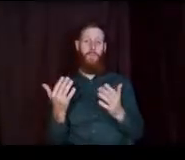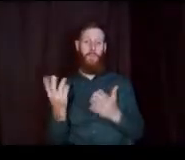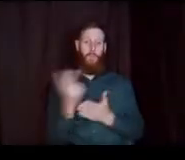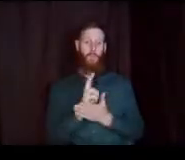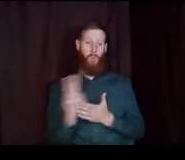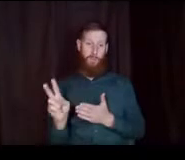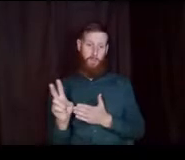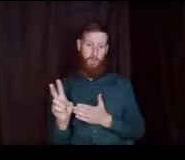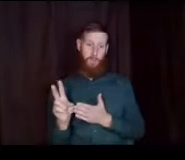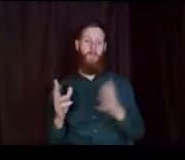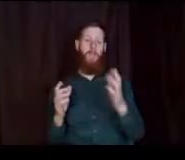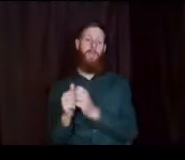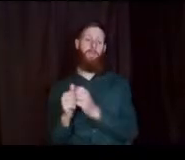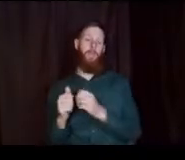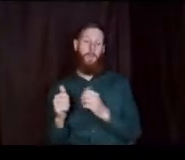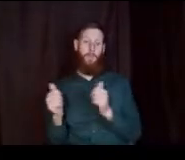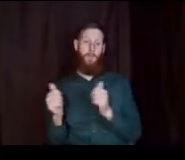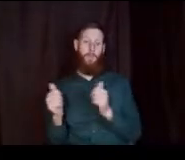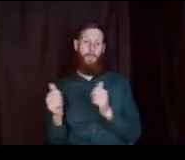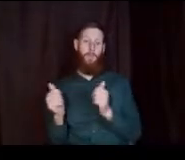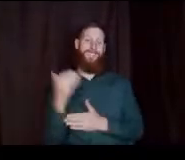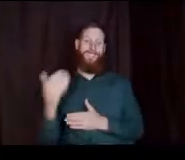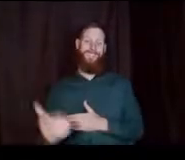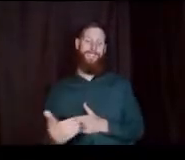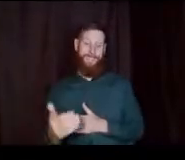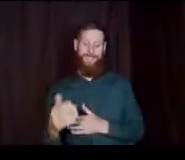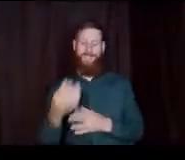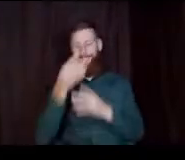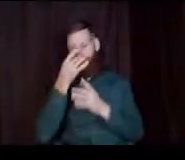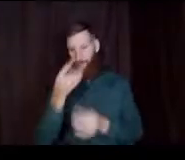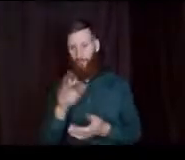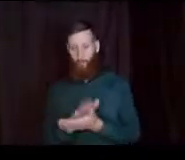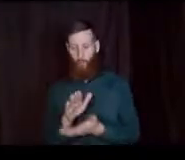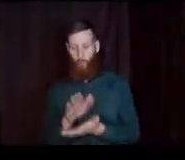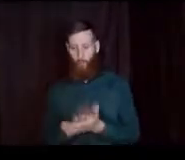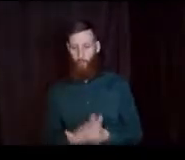and update with your next batch of interested schools you're interested in.